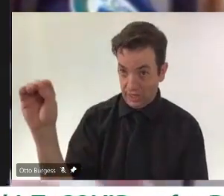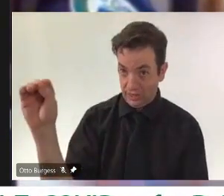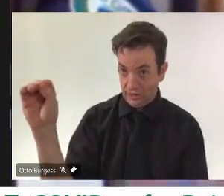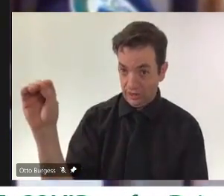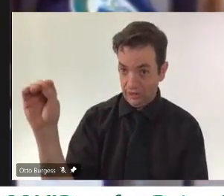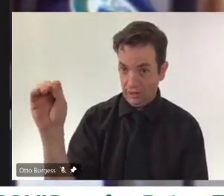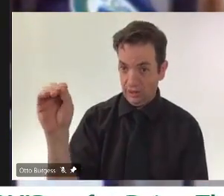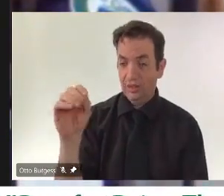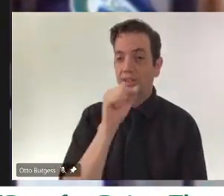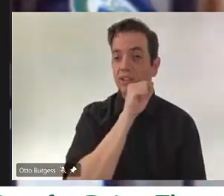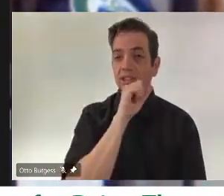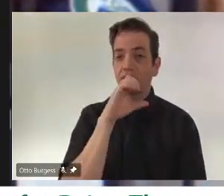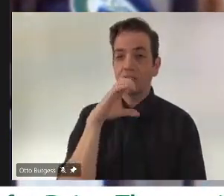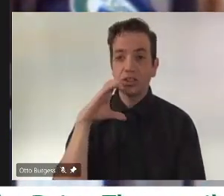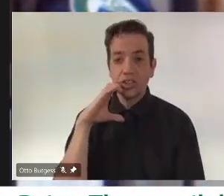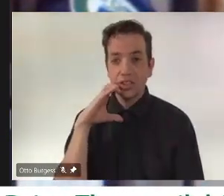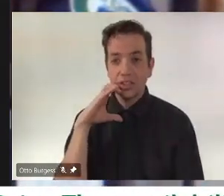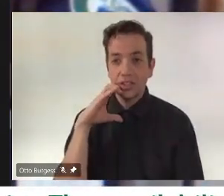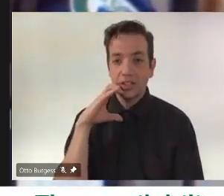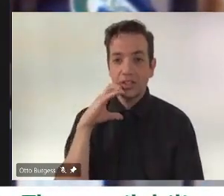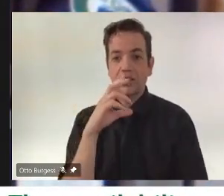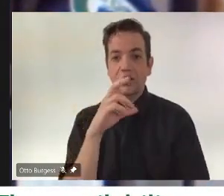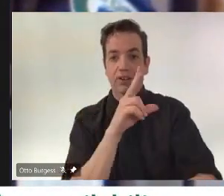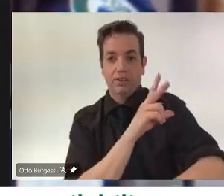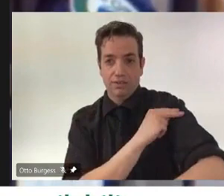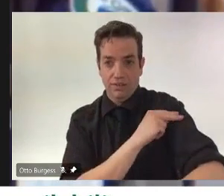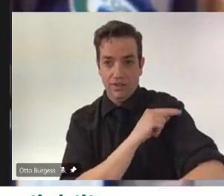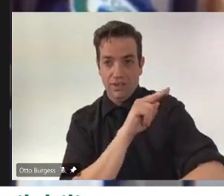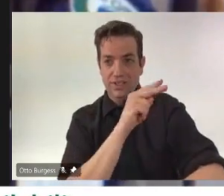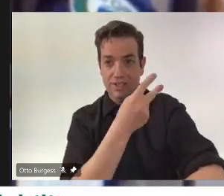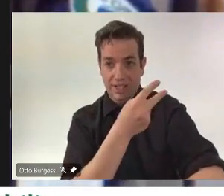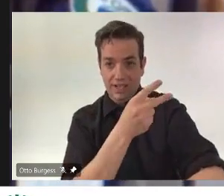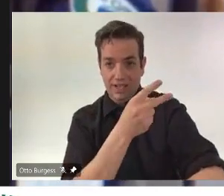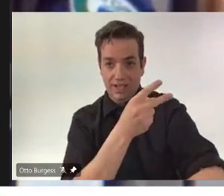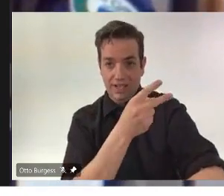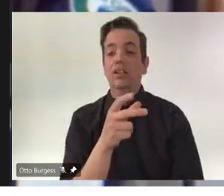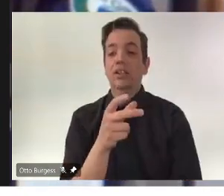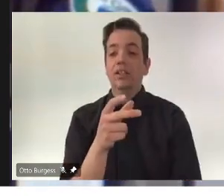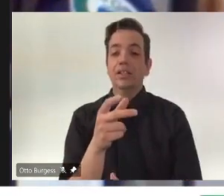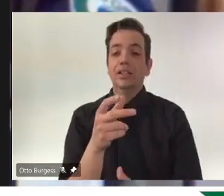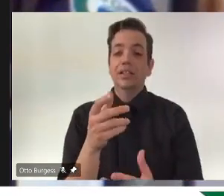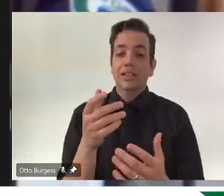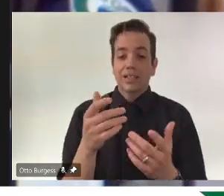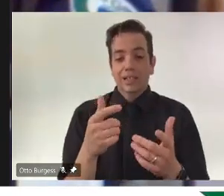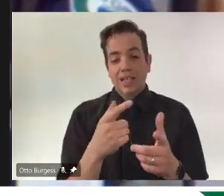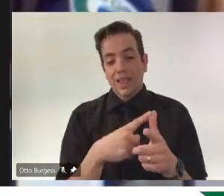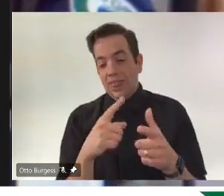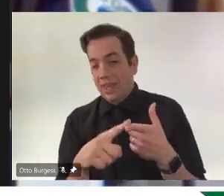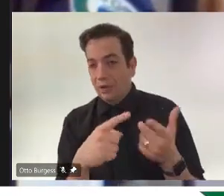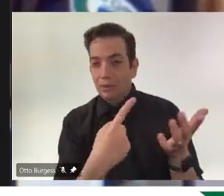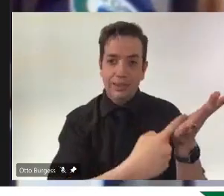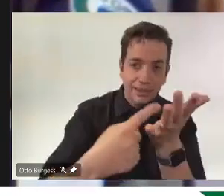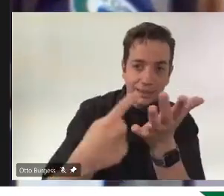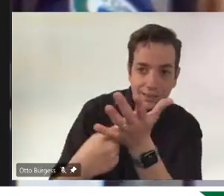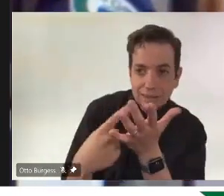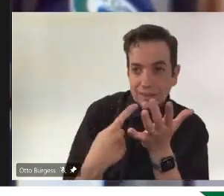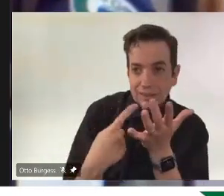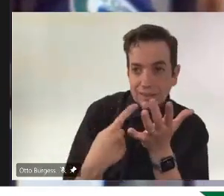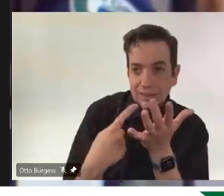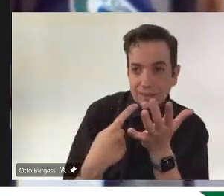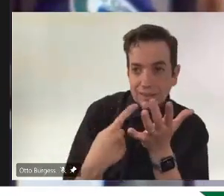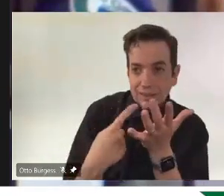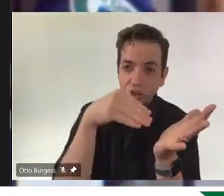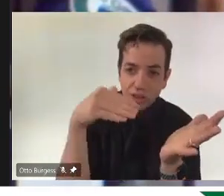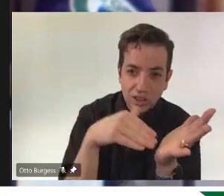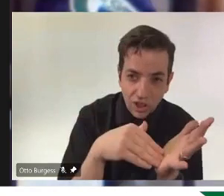approach, you know, based on, you advice from from Dr. Shahab and looking at what other jurisdictions were doing and and recommending. What we found was